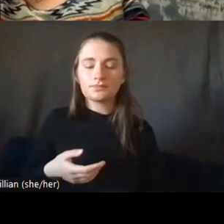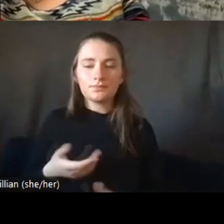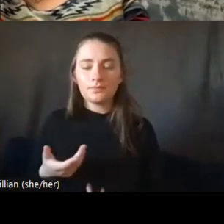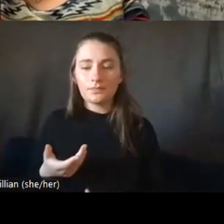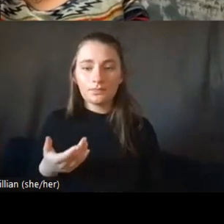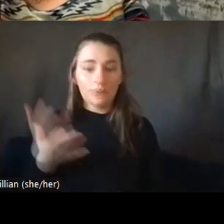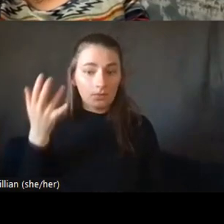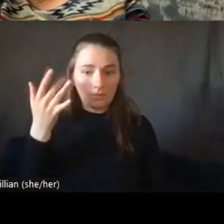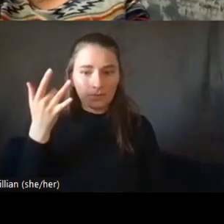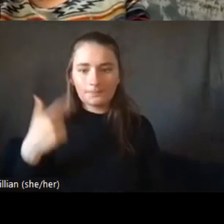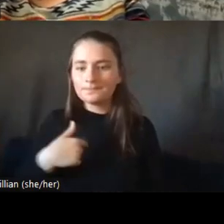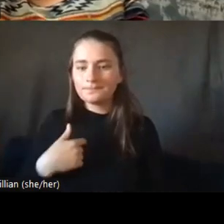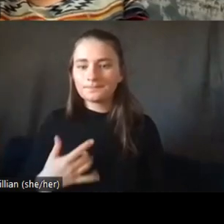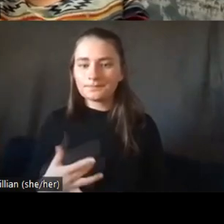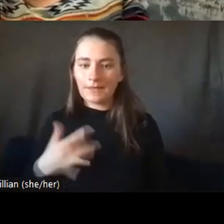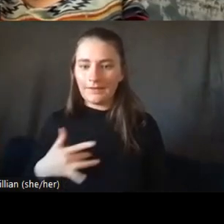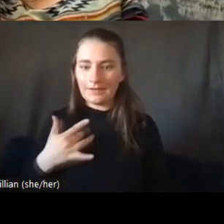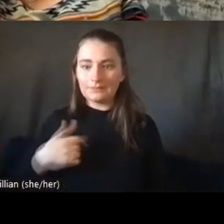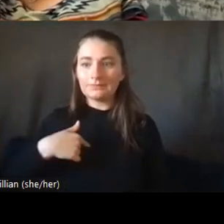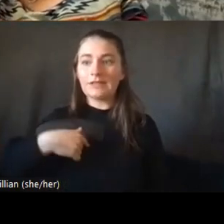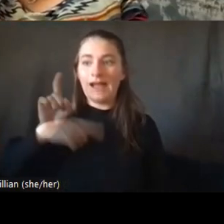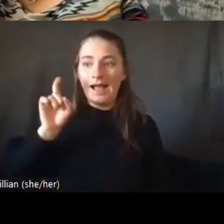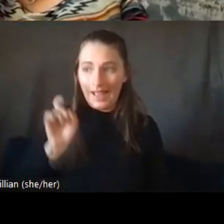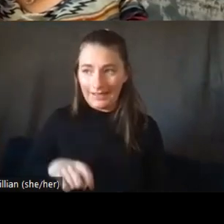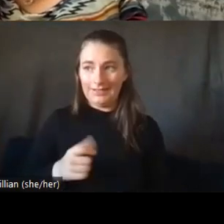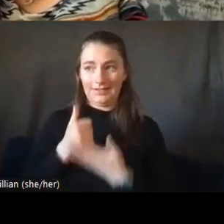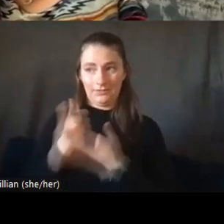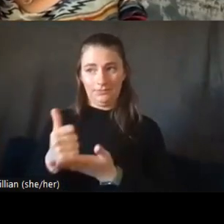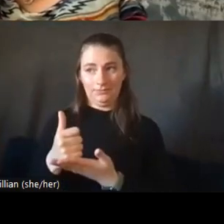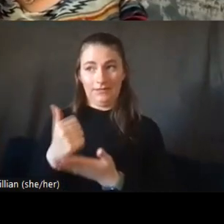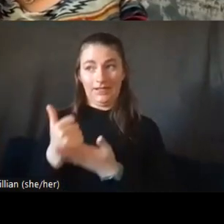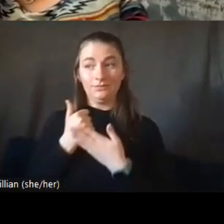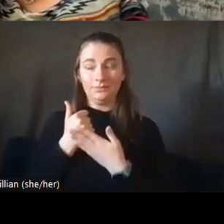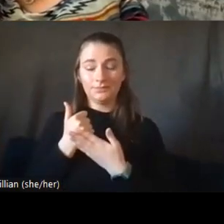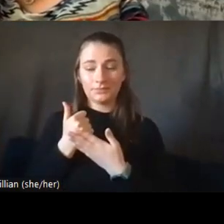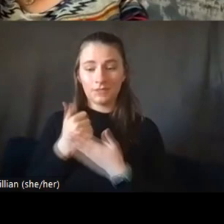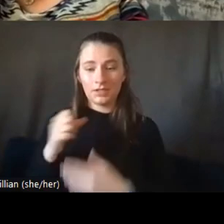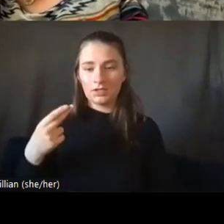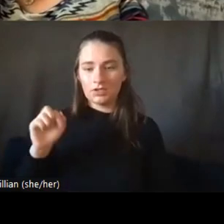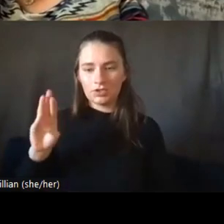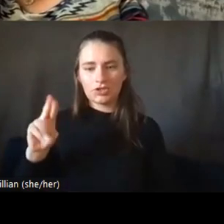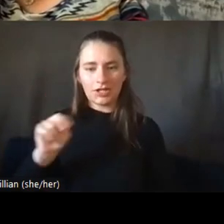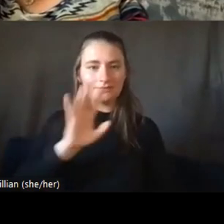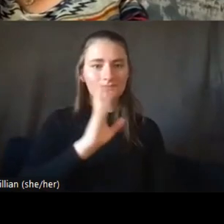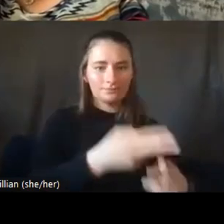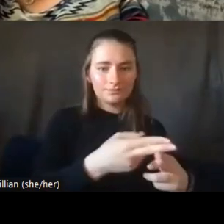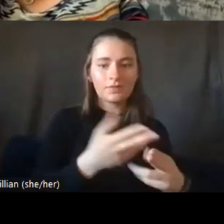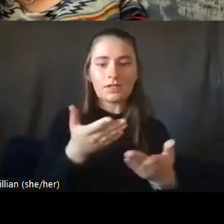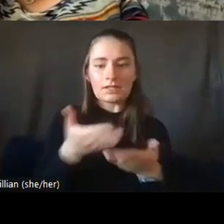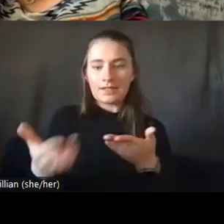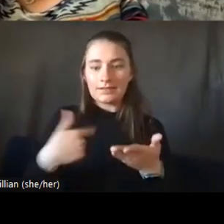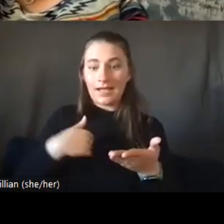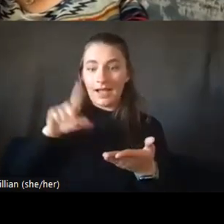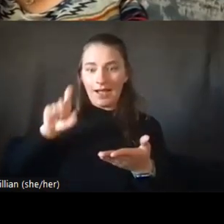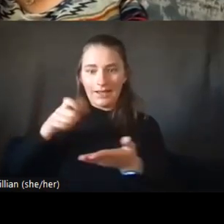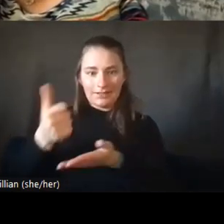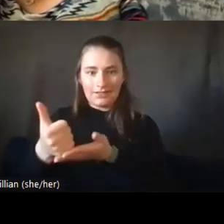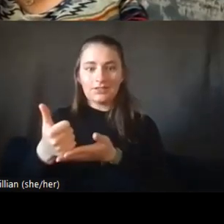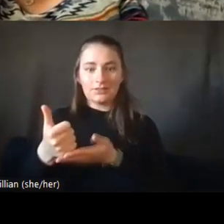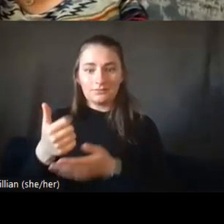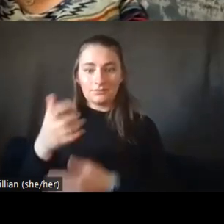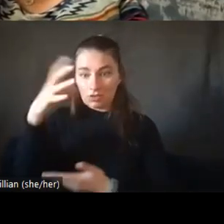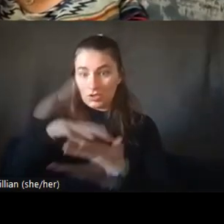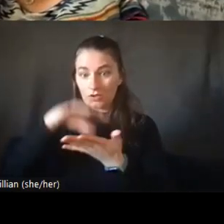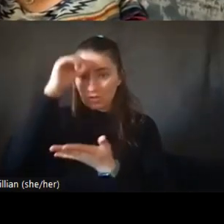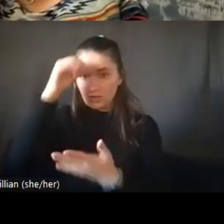that I needed help, just like Sean said, that there were things that I needed to learn. I needed